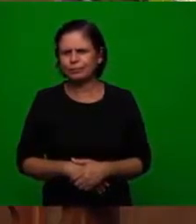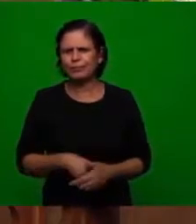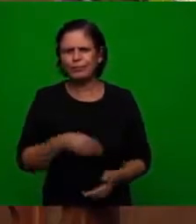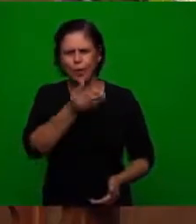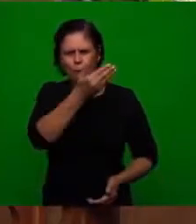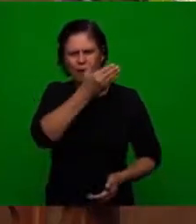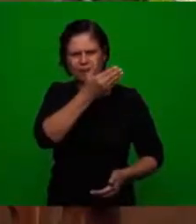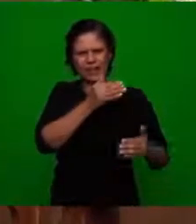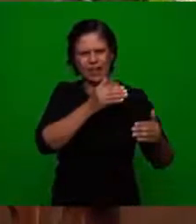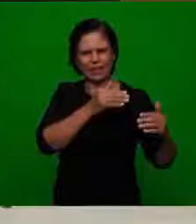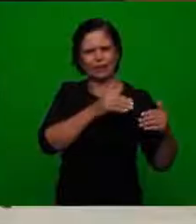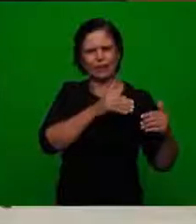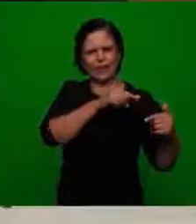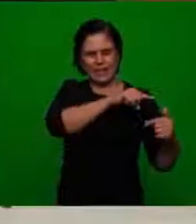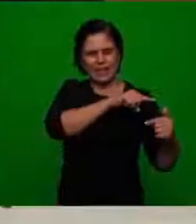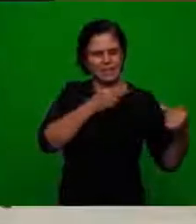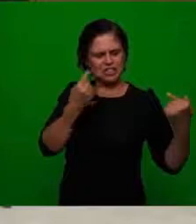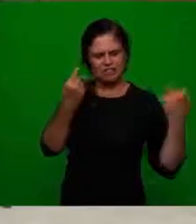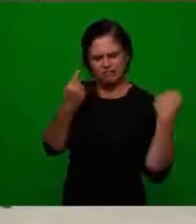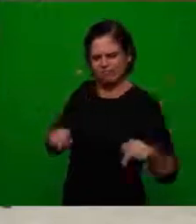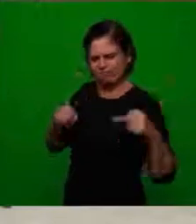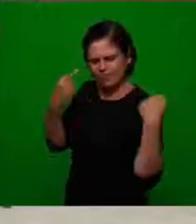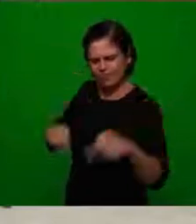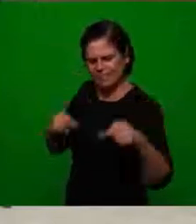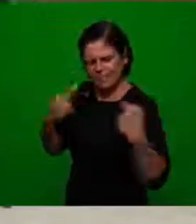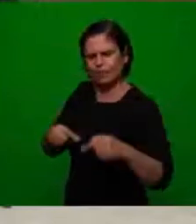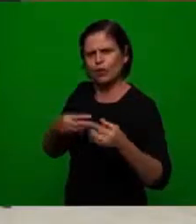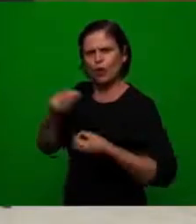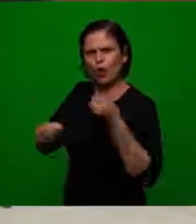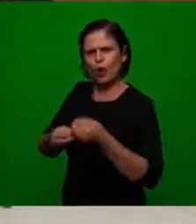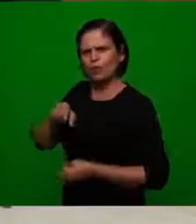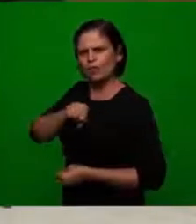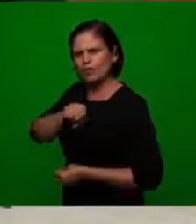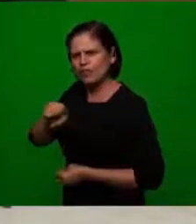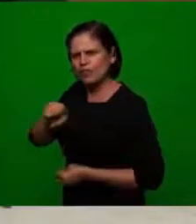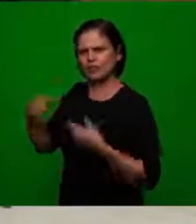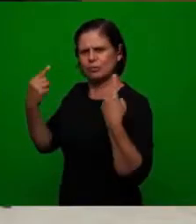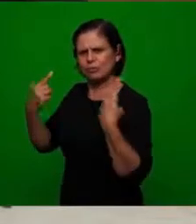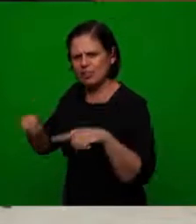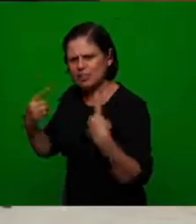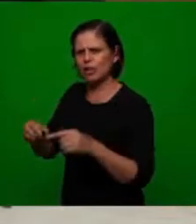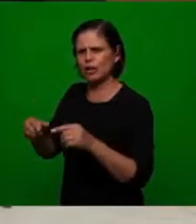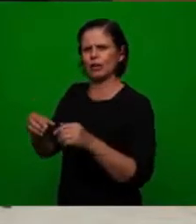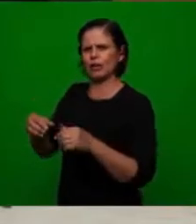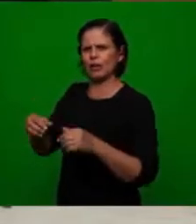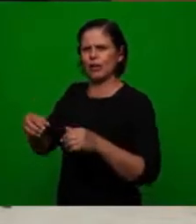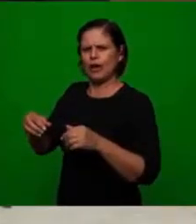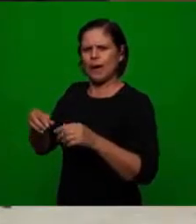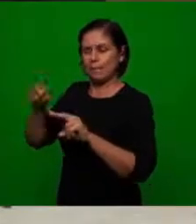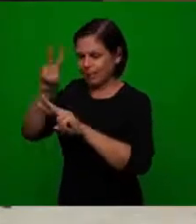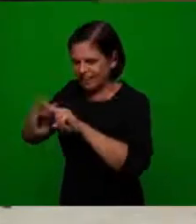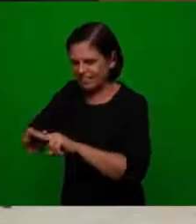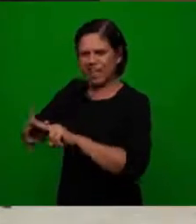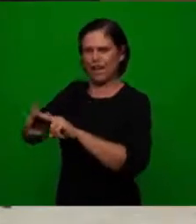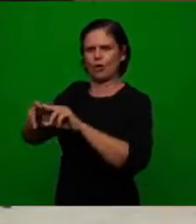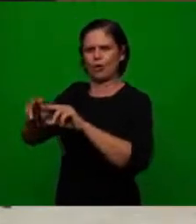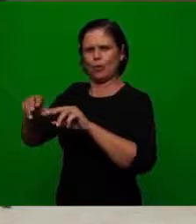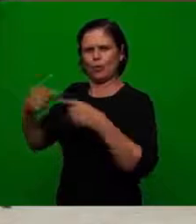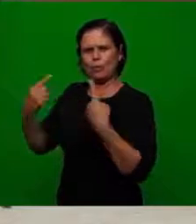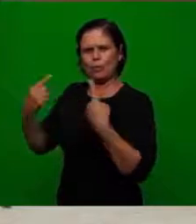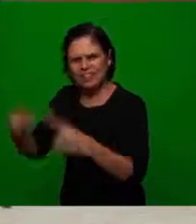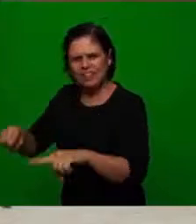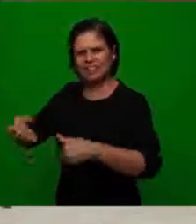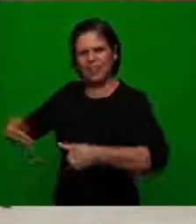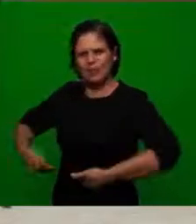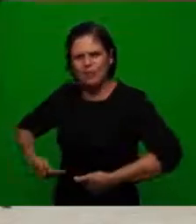through the persecution imprisonment and impoverishment and death continuing the life of the church